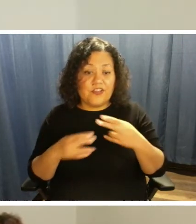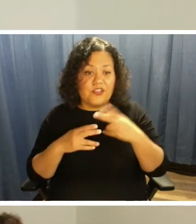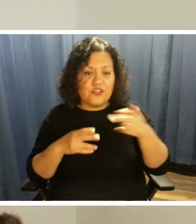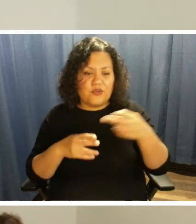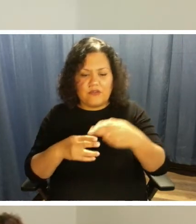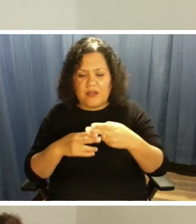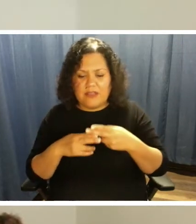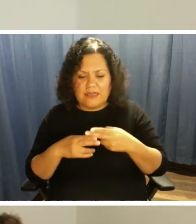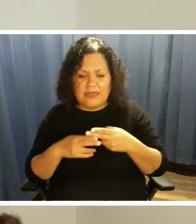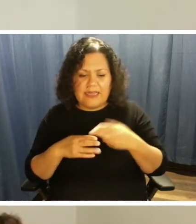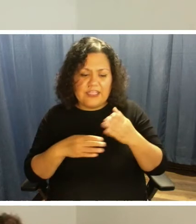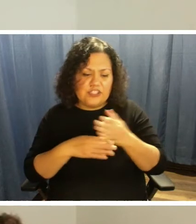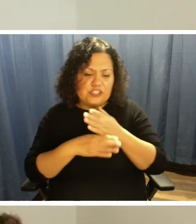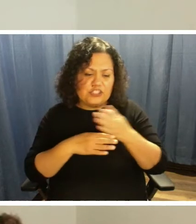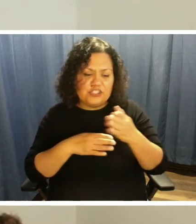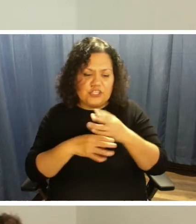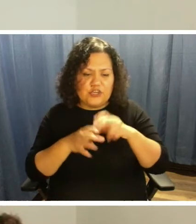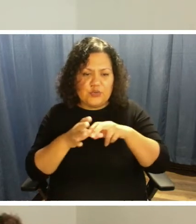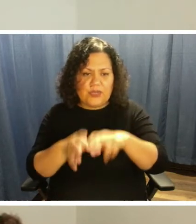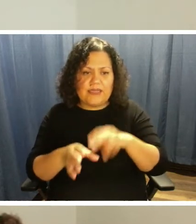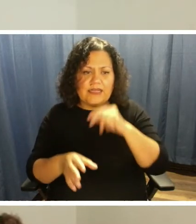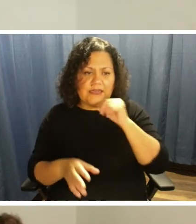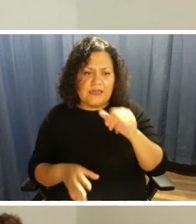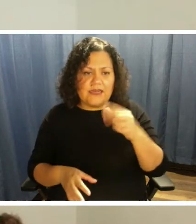ride and not a handicap service?